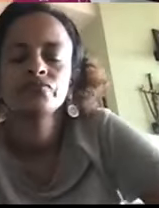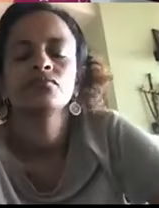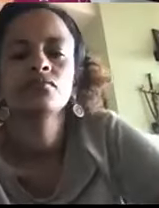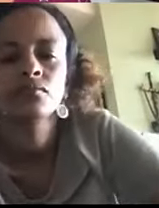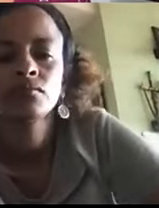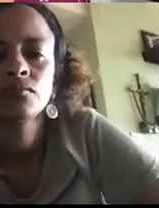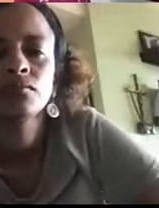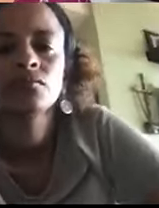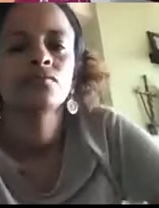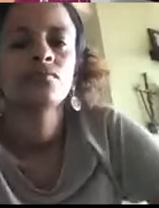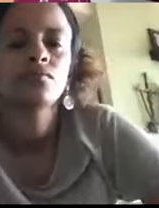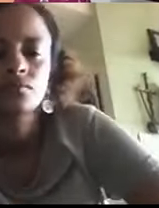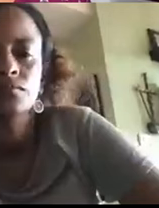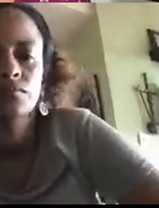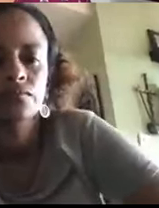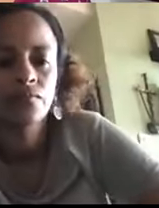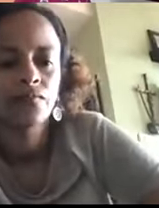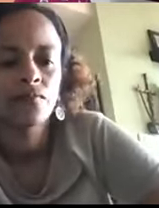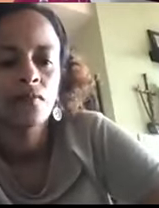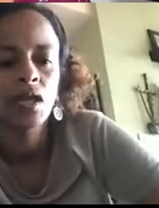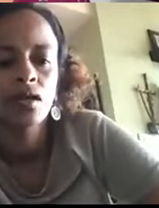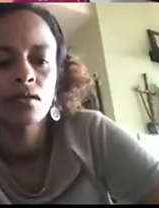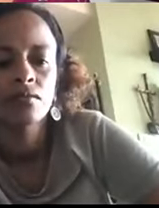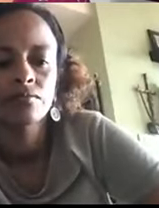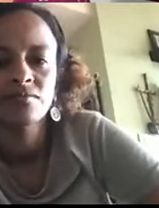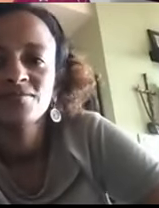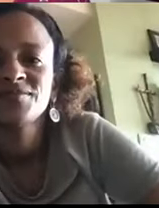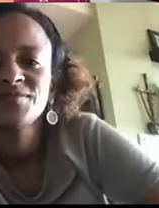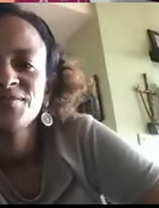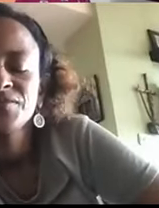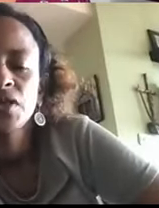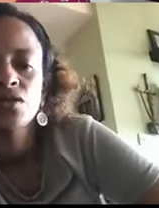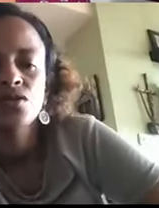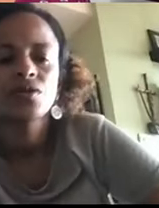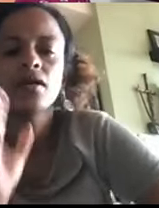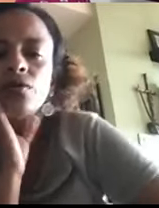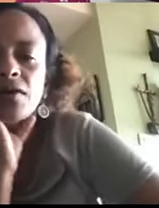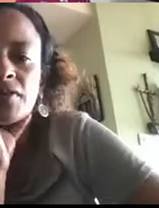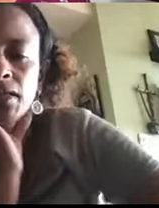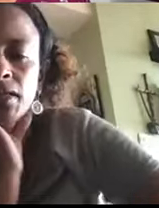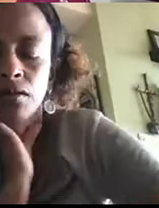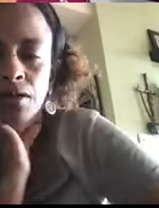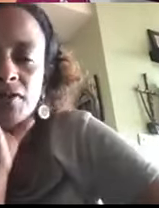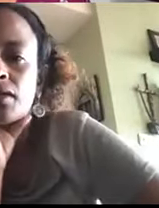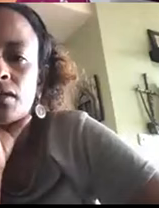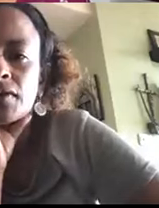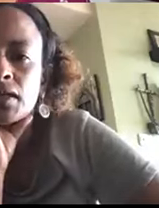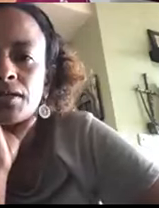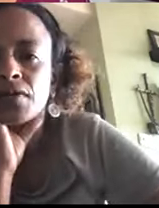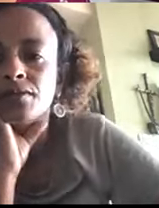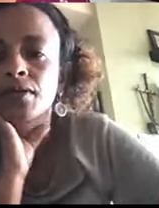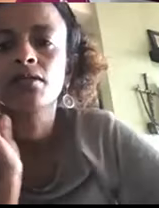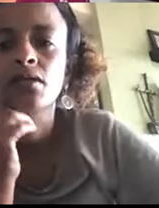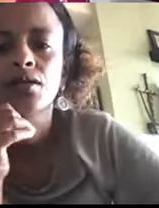don't know. Sahina, it would be nice to hear. Yes, and over to you. Sure, yeah. No, everything definitely